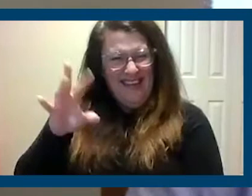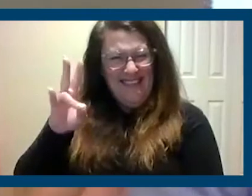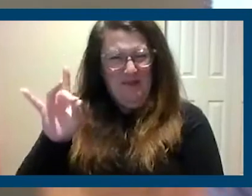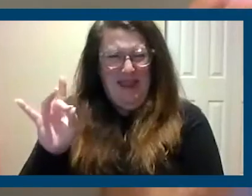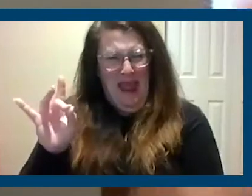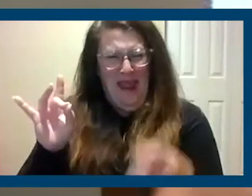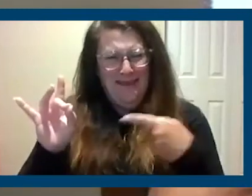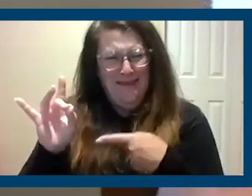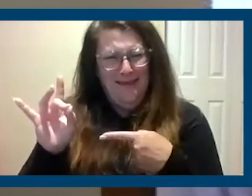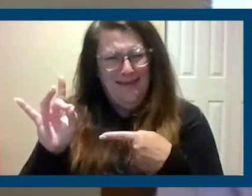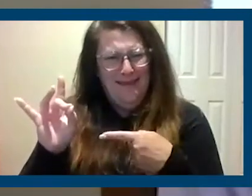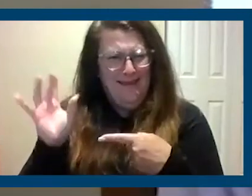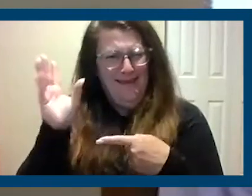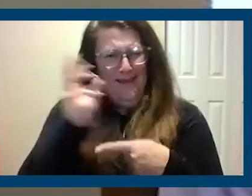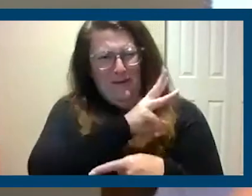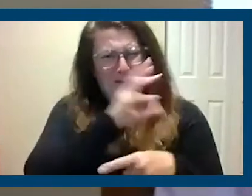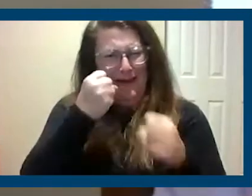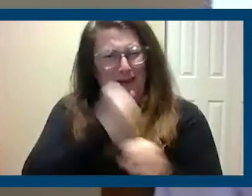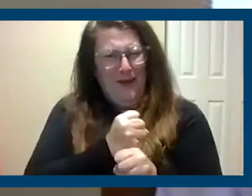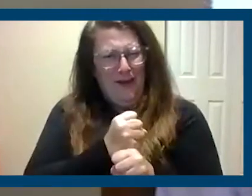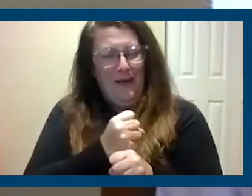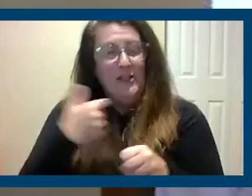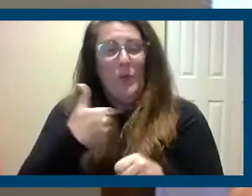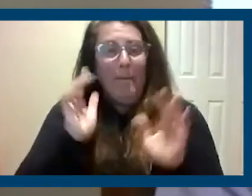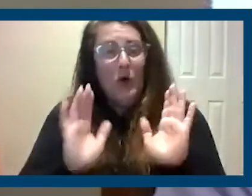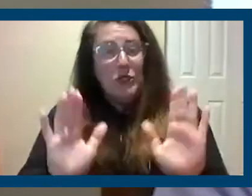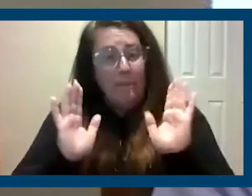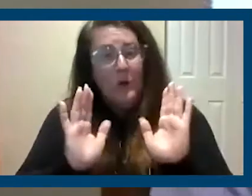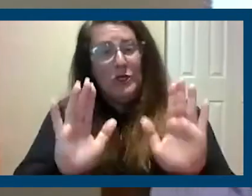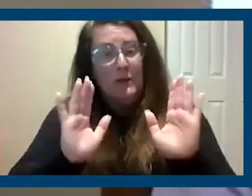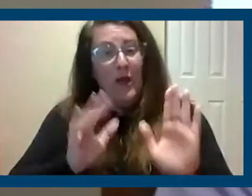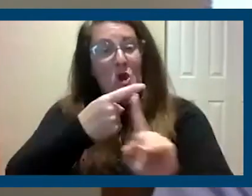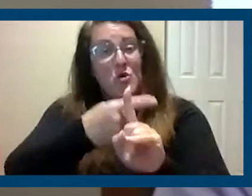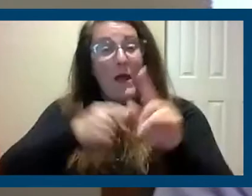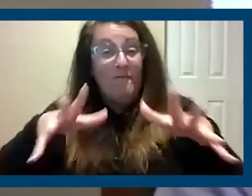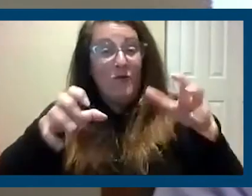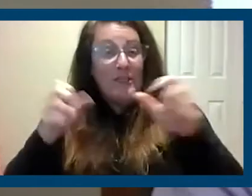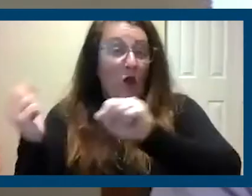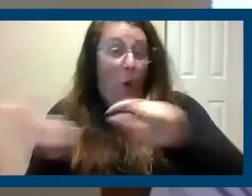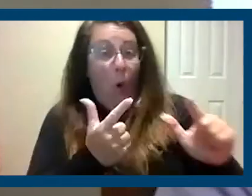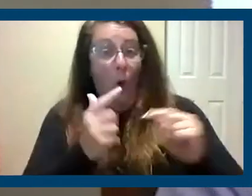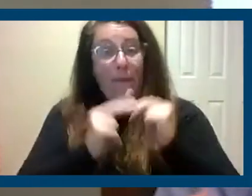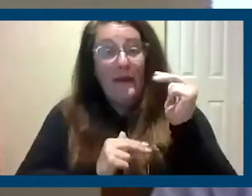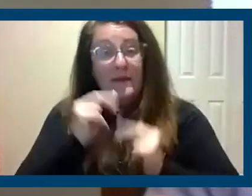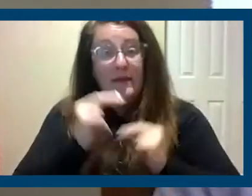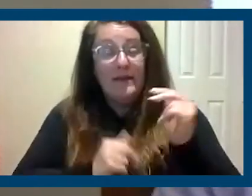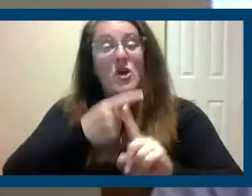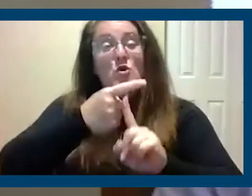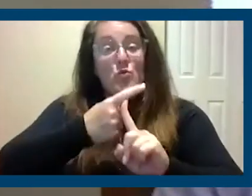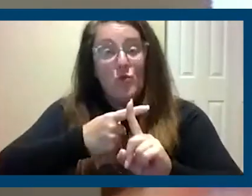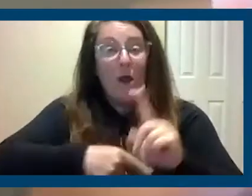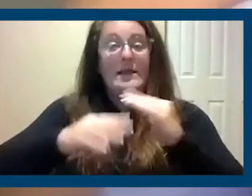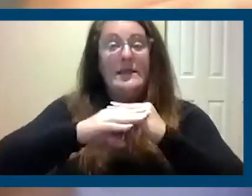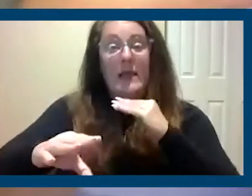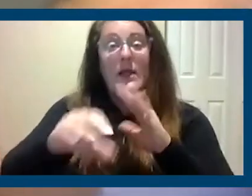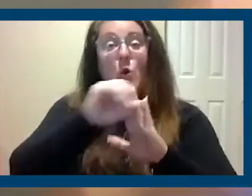So we were able to push, push, push, push. And we got a rent freeze on all buildings that are rent stabilized ordinance